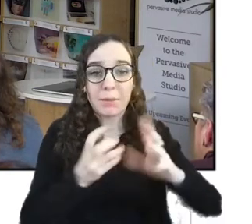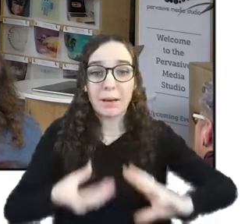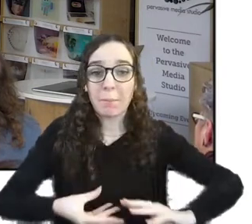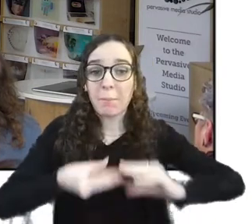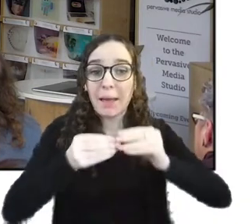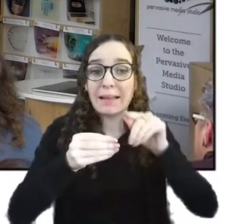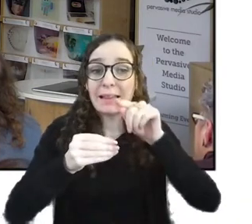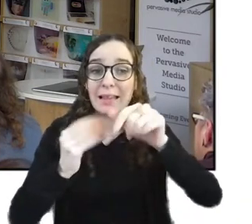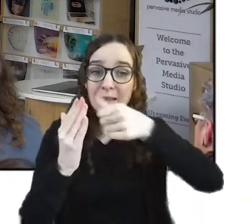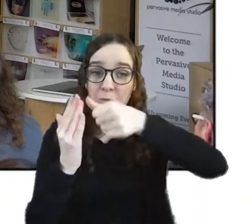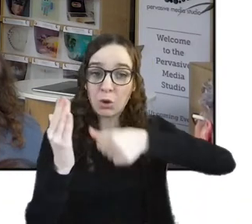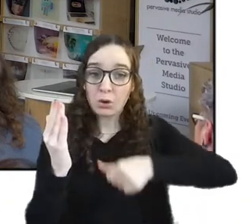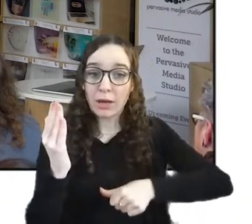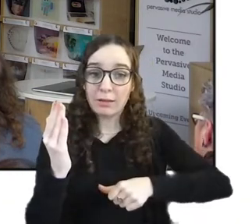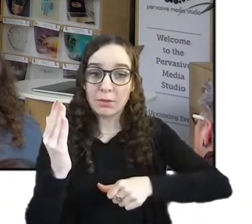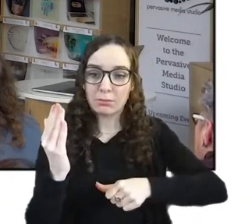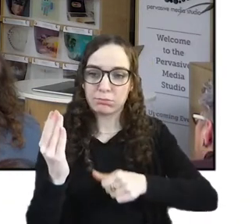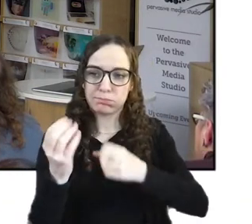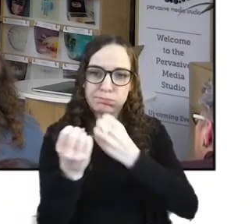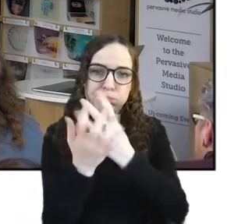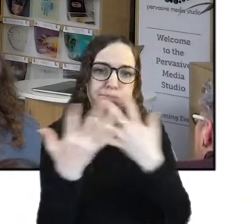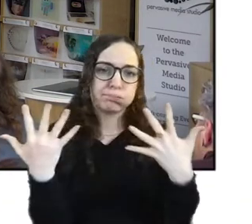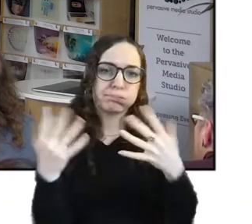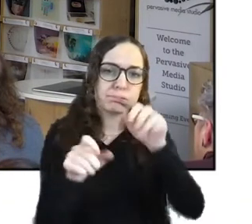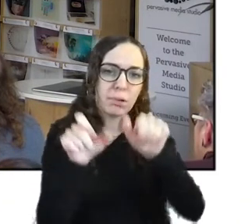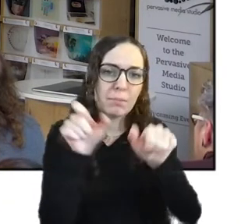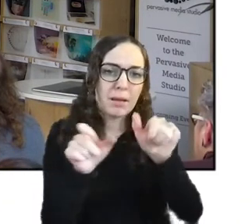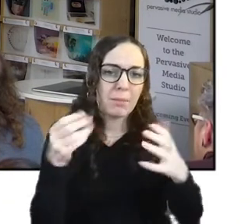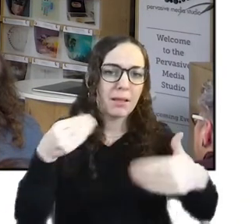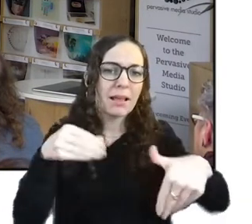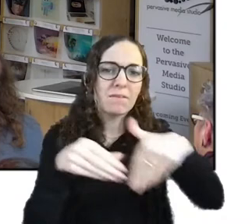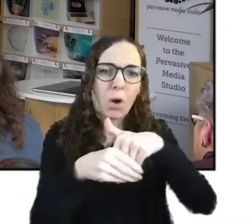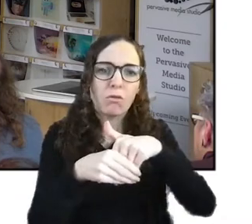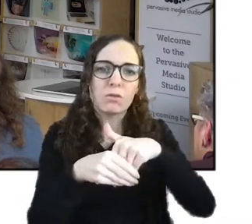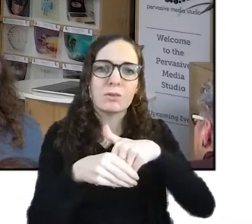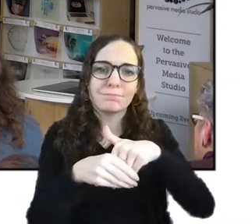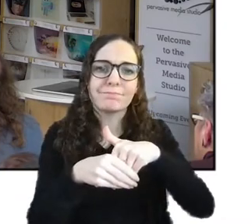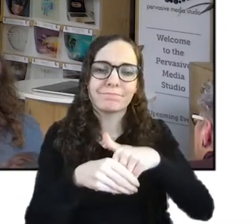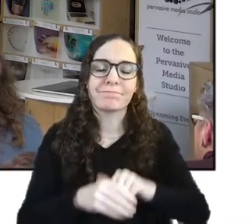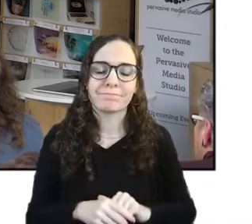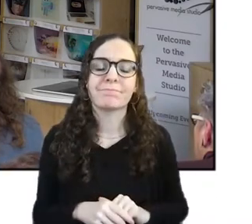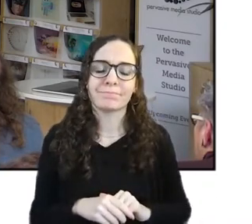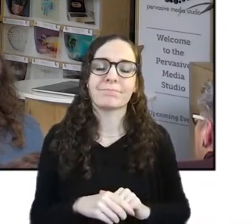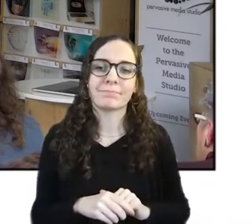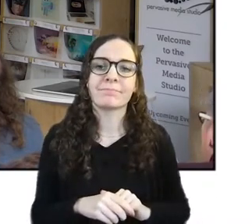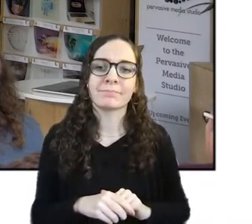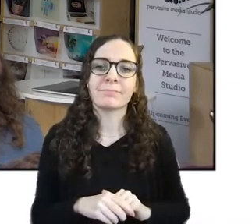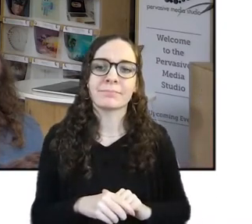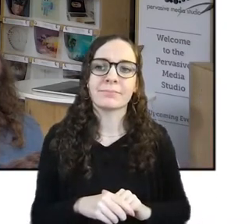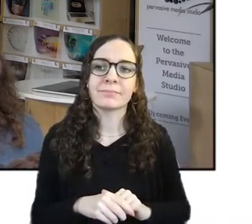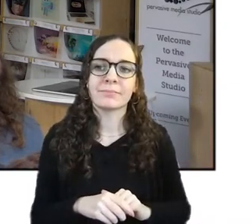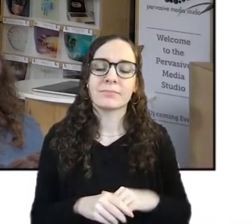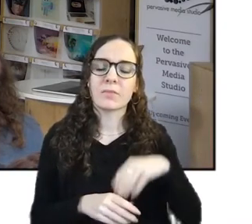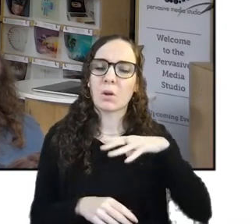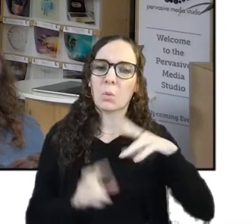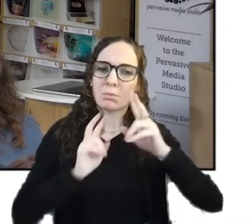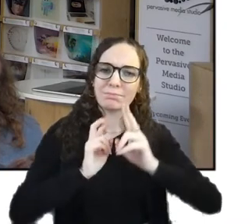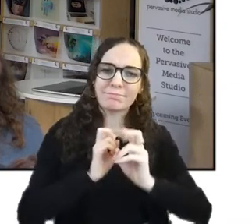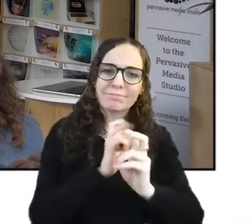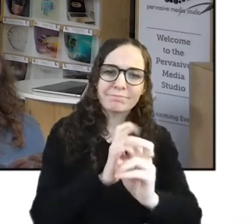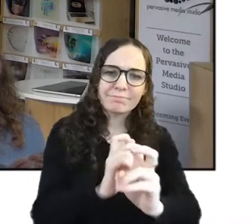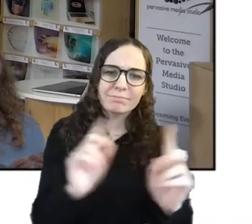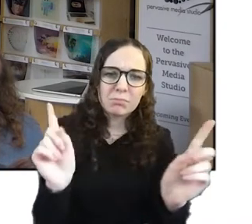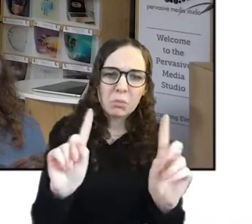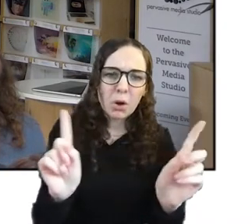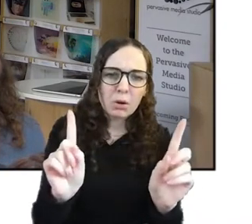Martha King has Rod Dickinson and Coral Manton who aren't here today to kind of explore different ways